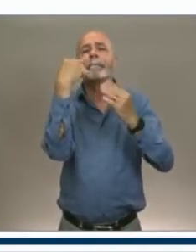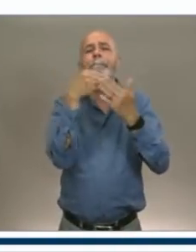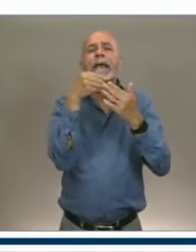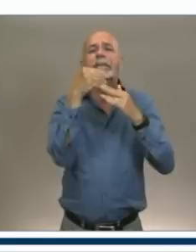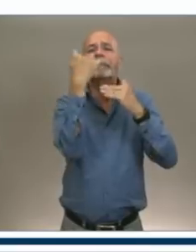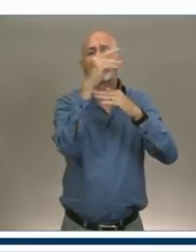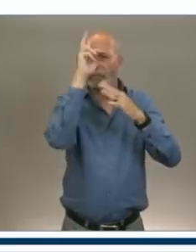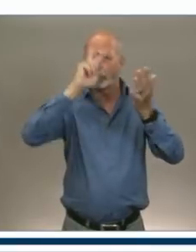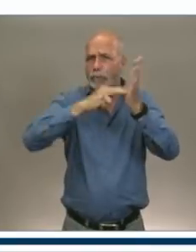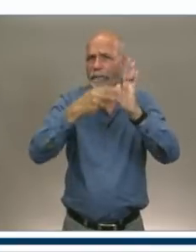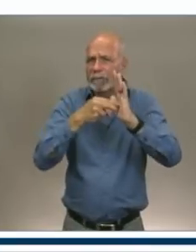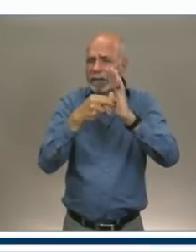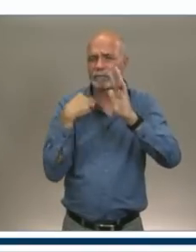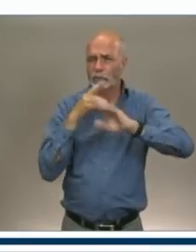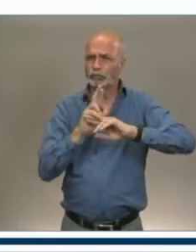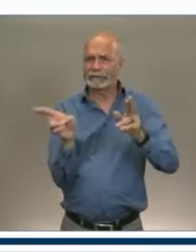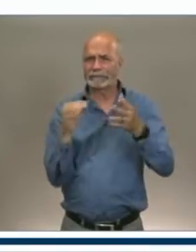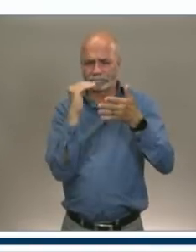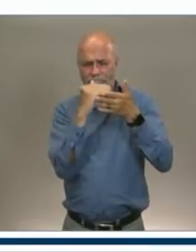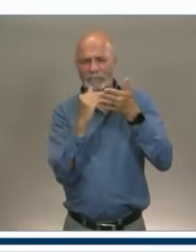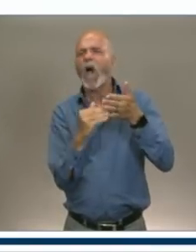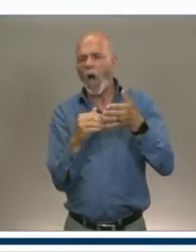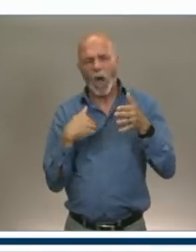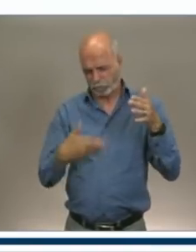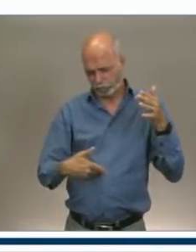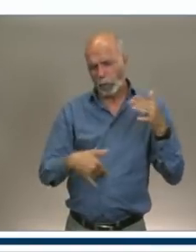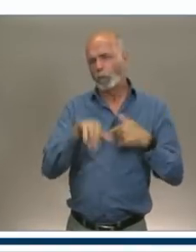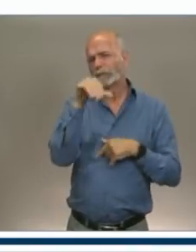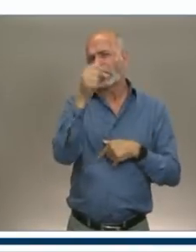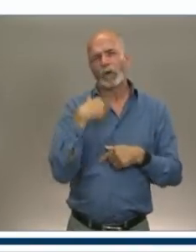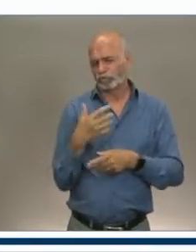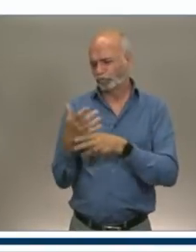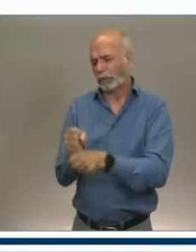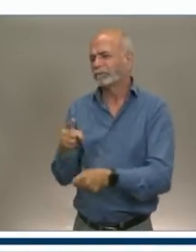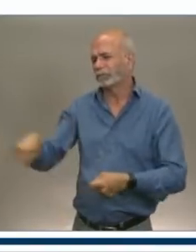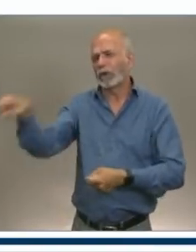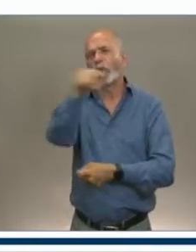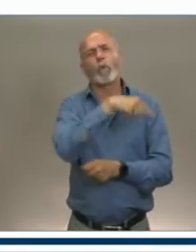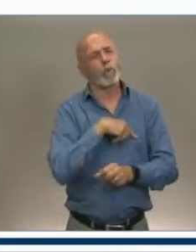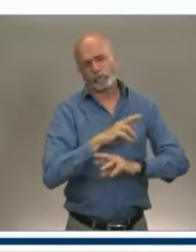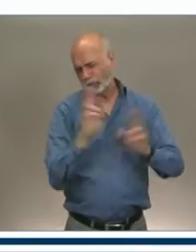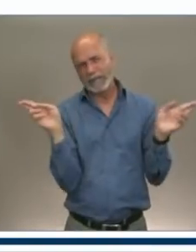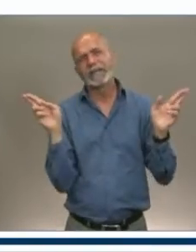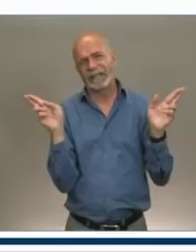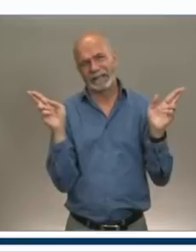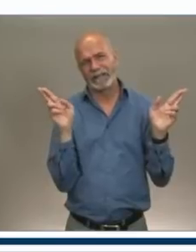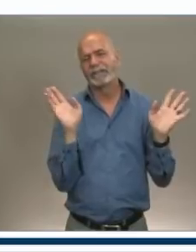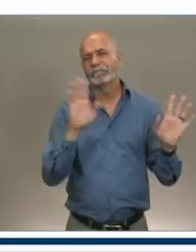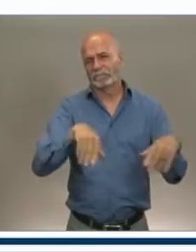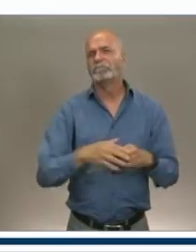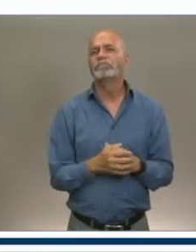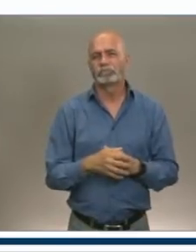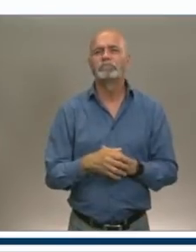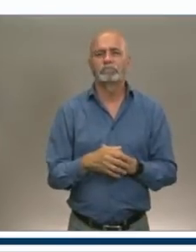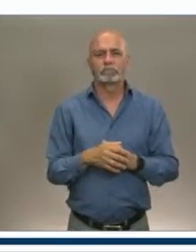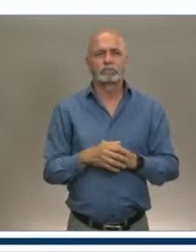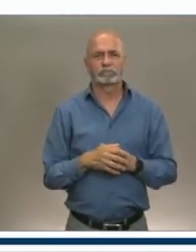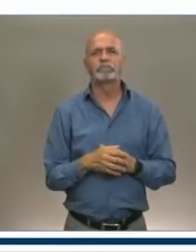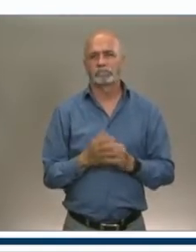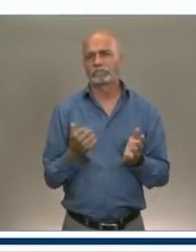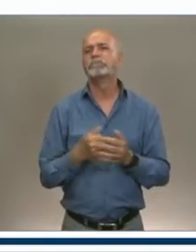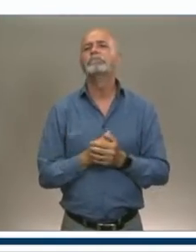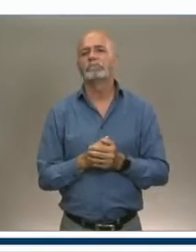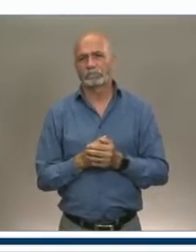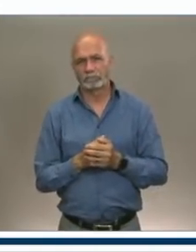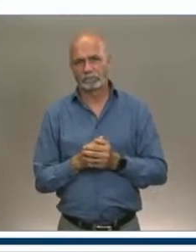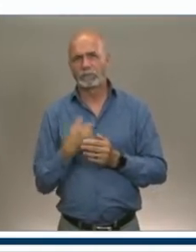our faith in them as we've done for many years. And, you know, I have a lot of faith and trust in the sector and in Nova Scotians as